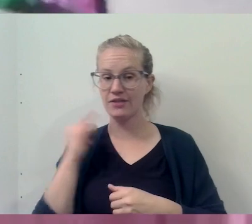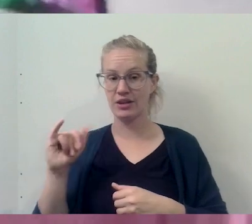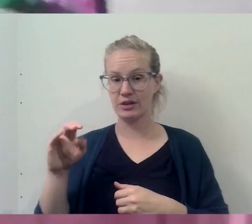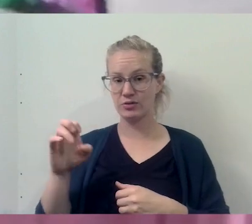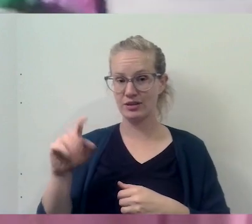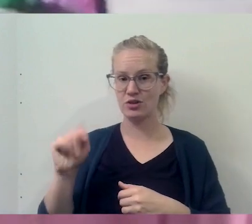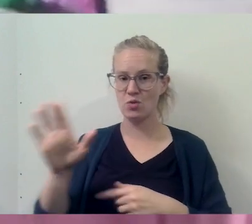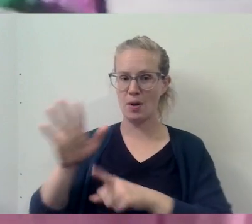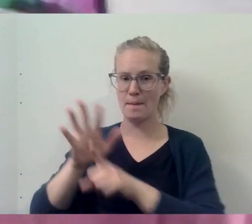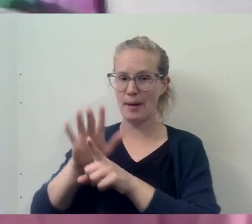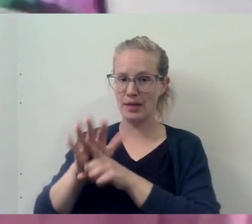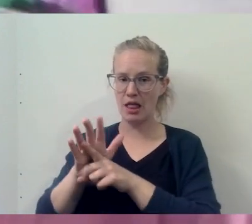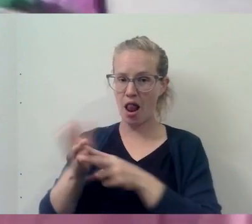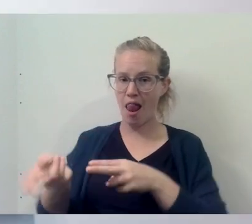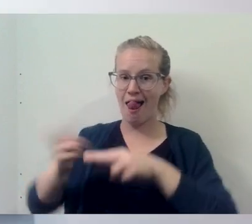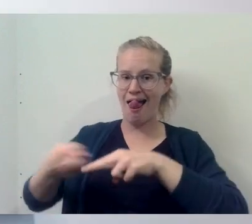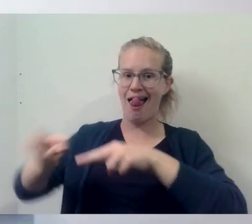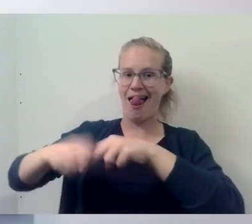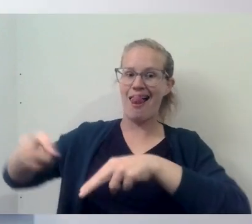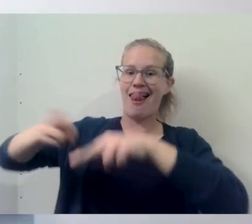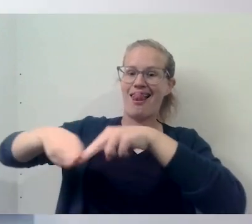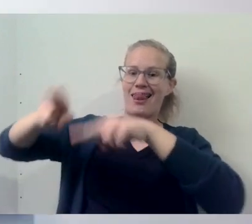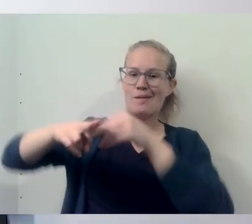popularity is going way up here.